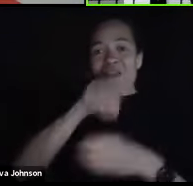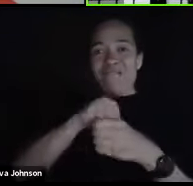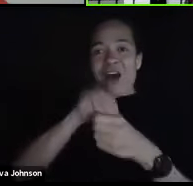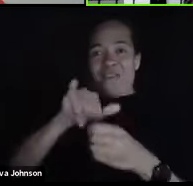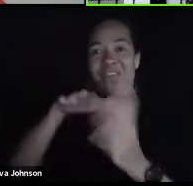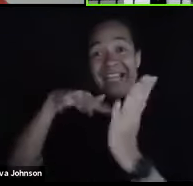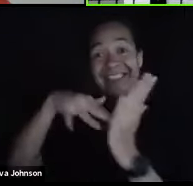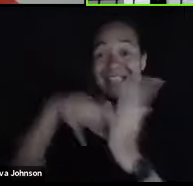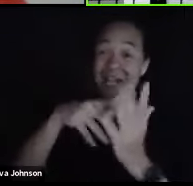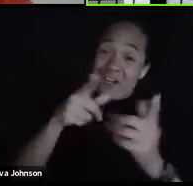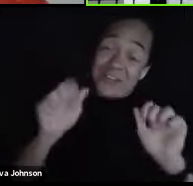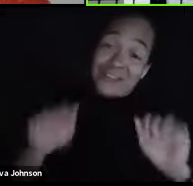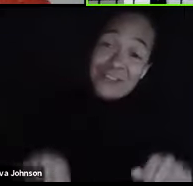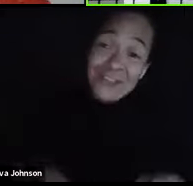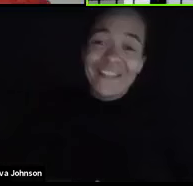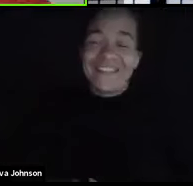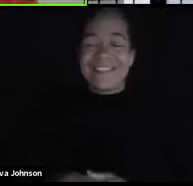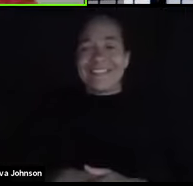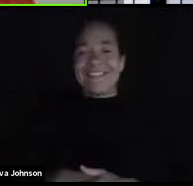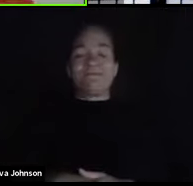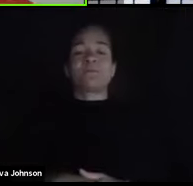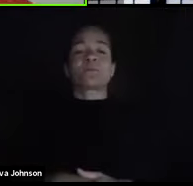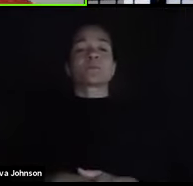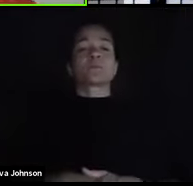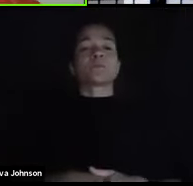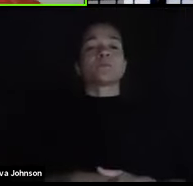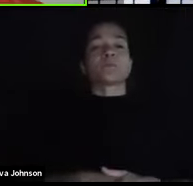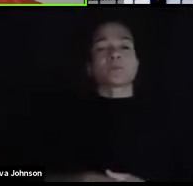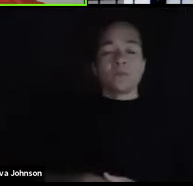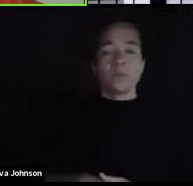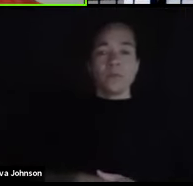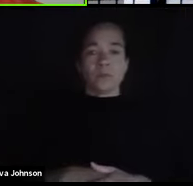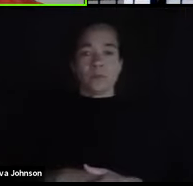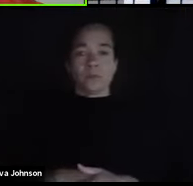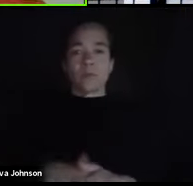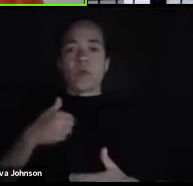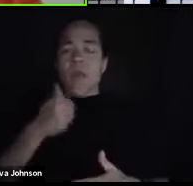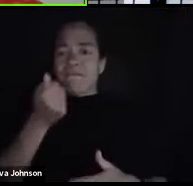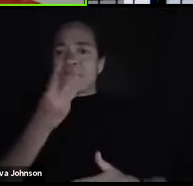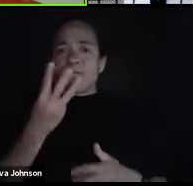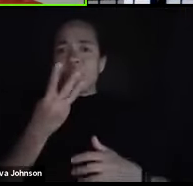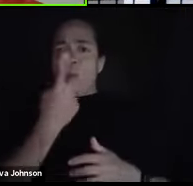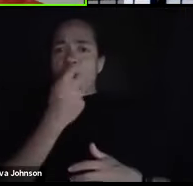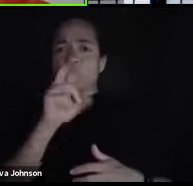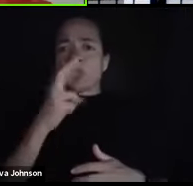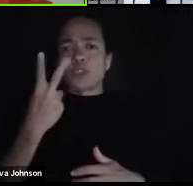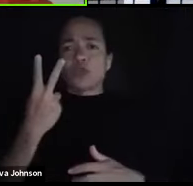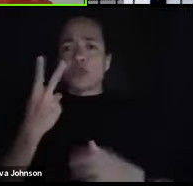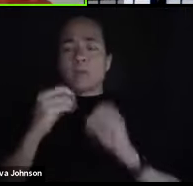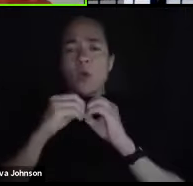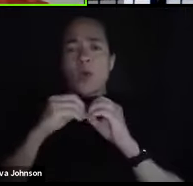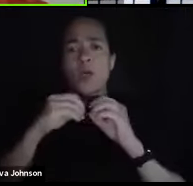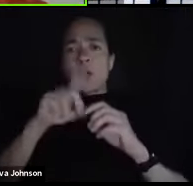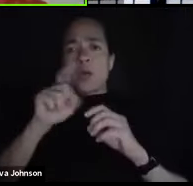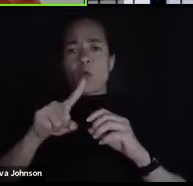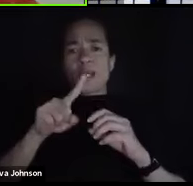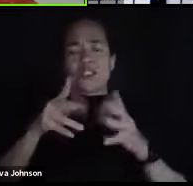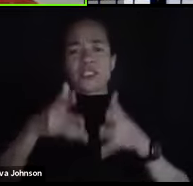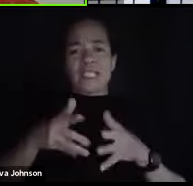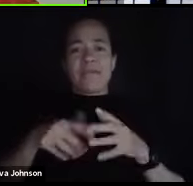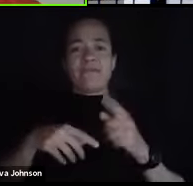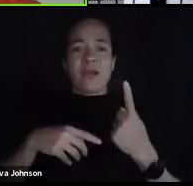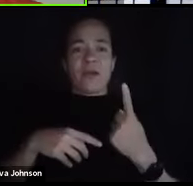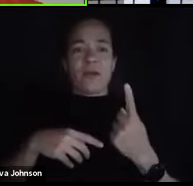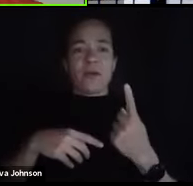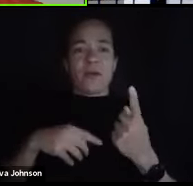Exactly. Well, y'all, it looks like we have time for a few more questions, maybe one or two more questions. So we do have one from Christopher. And Dr.